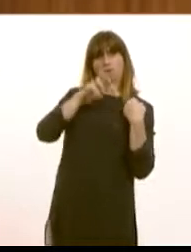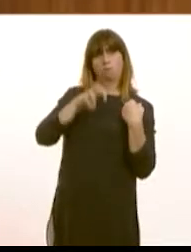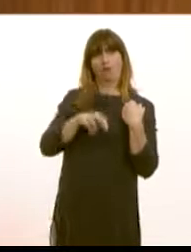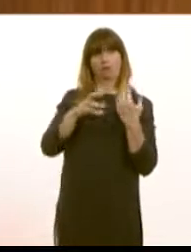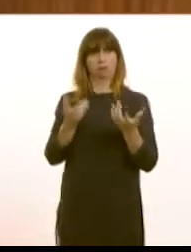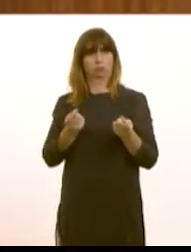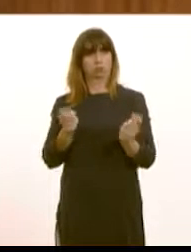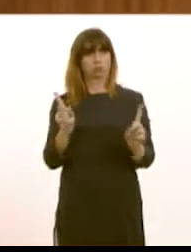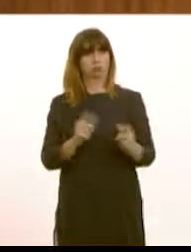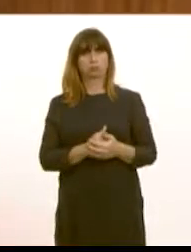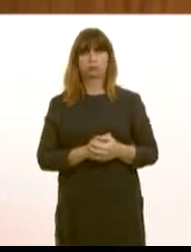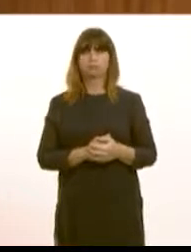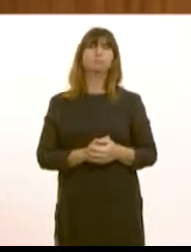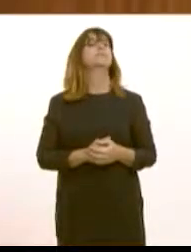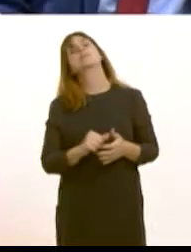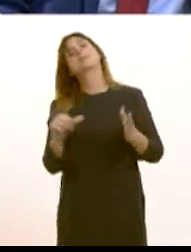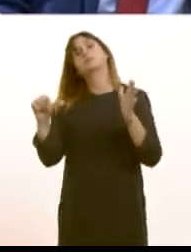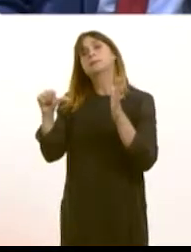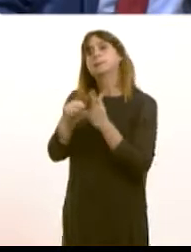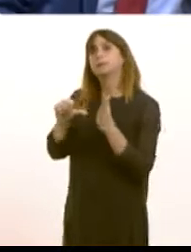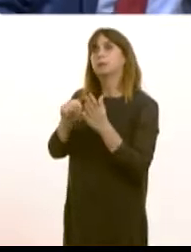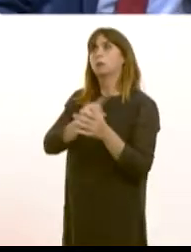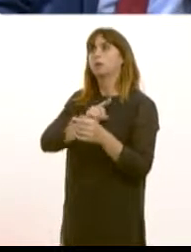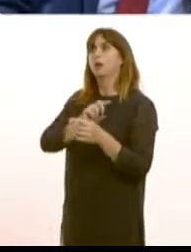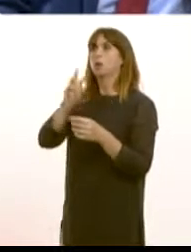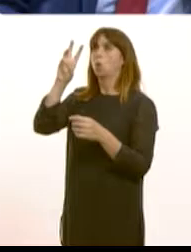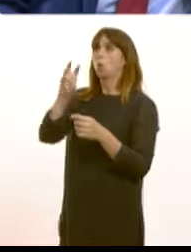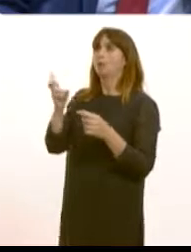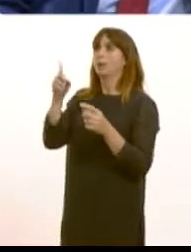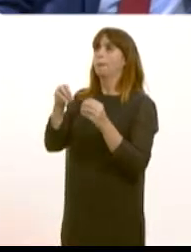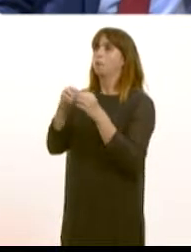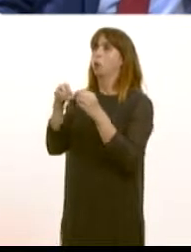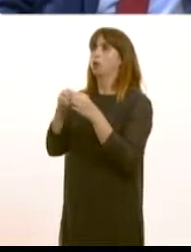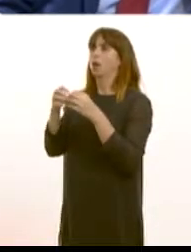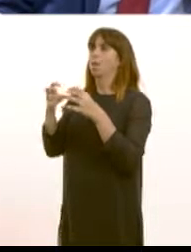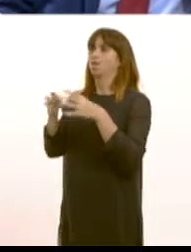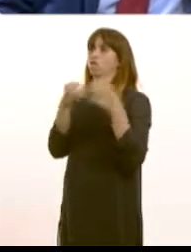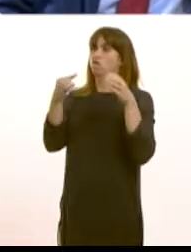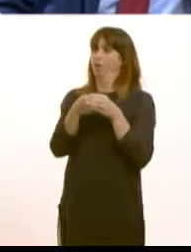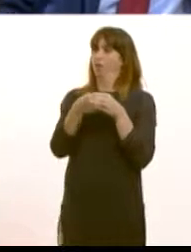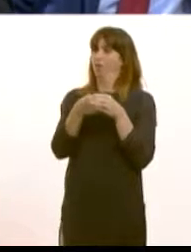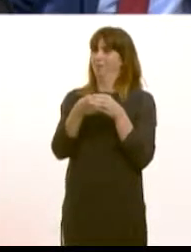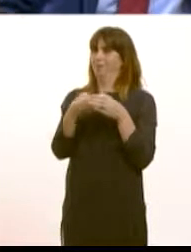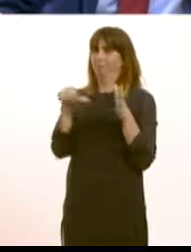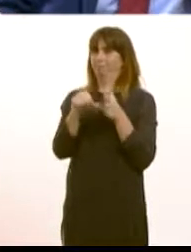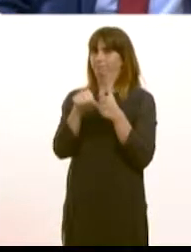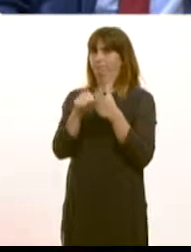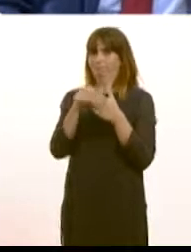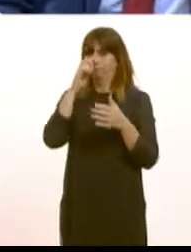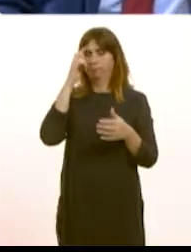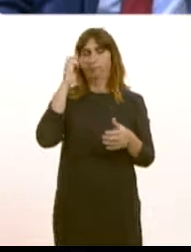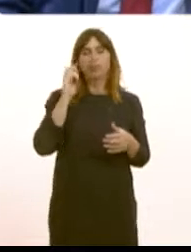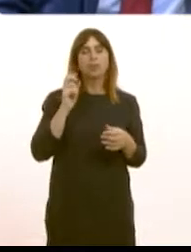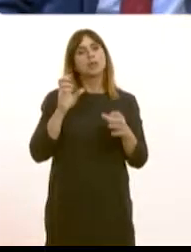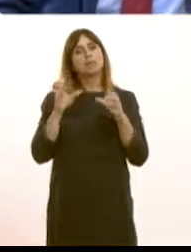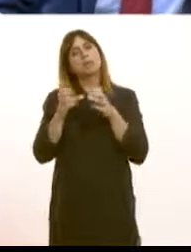well it's difficult of course to draw an absolute line given the nature of the Wales and Borders franchise what I would not agree with is that one suggestion that did come from the Department of Transport